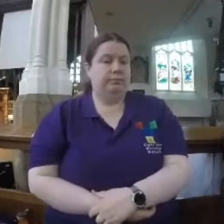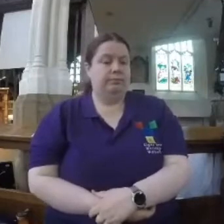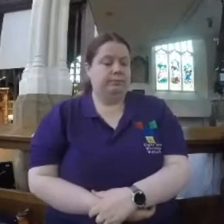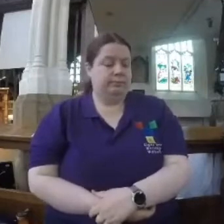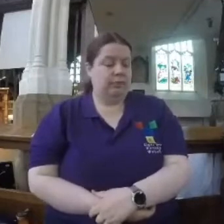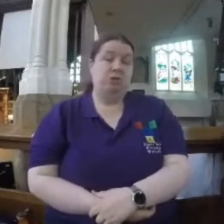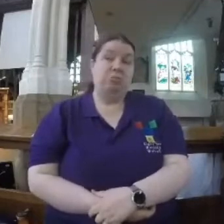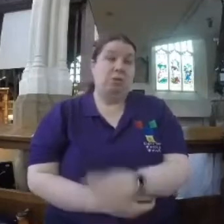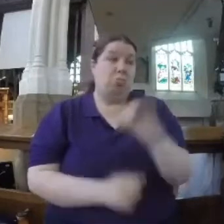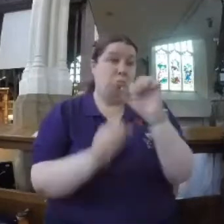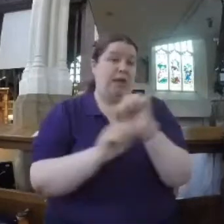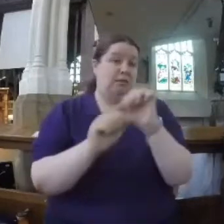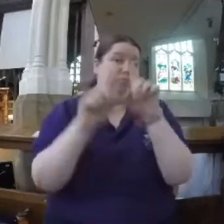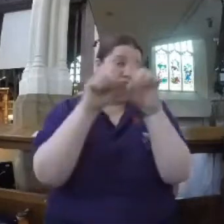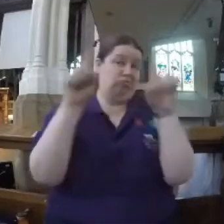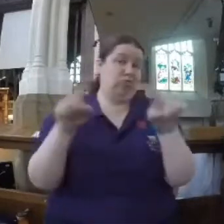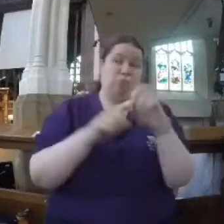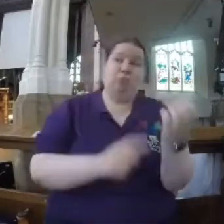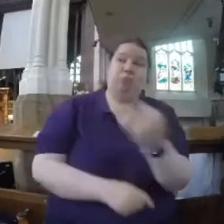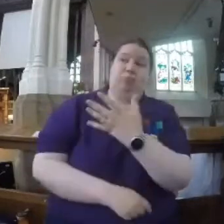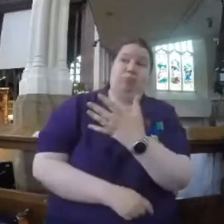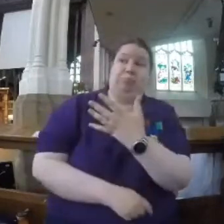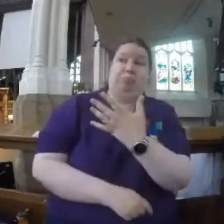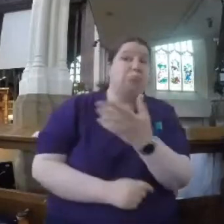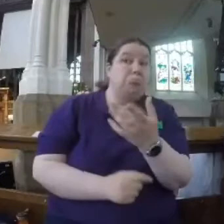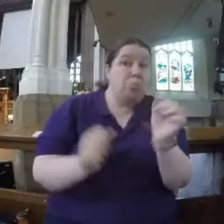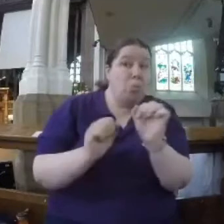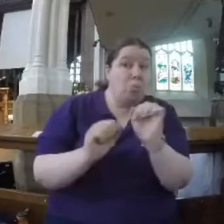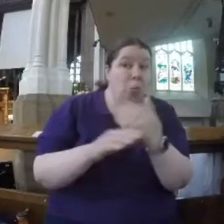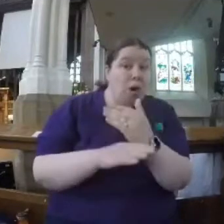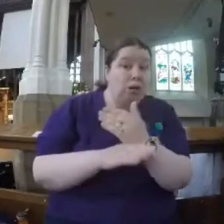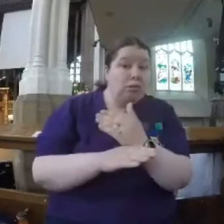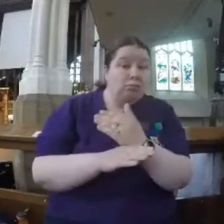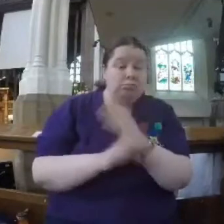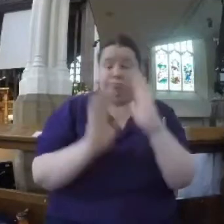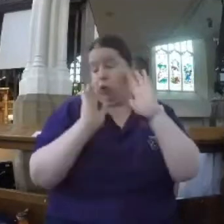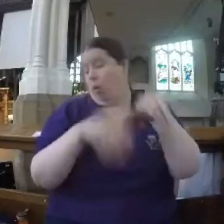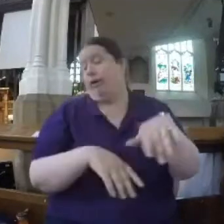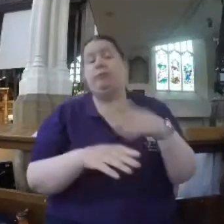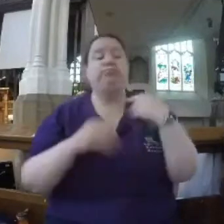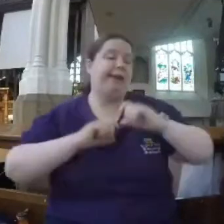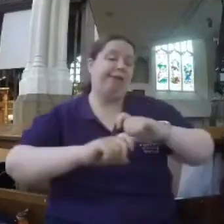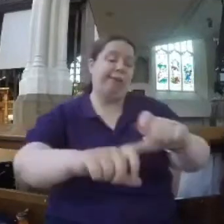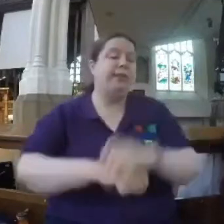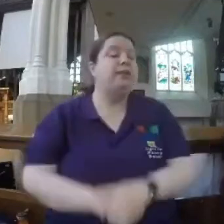Possibly not. Is it not working? Not to worry, we'll carry on.